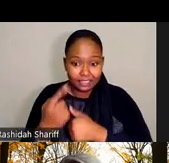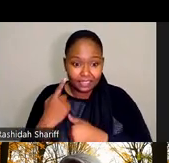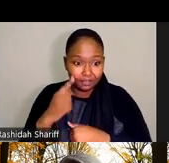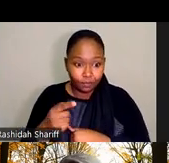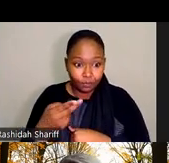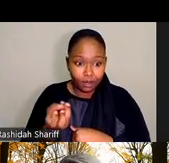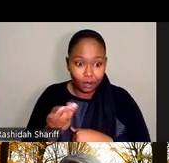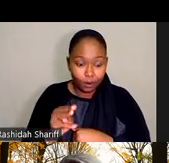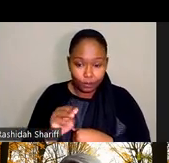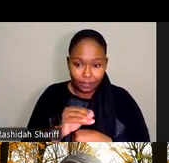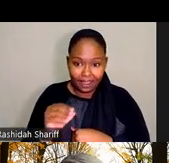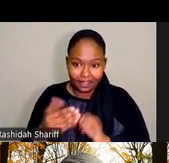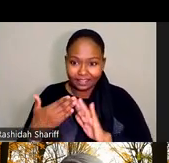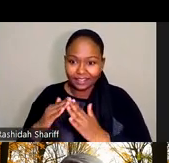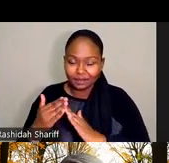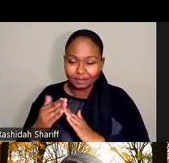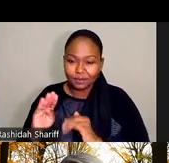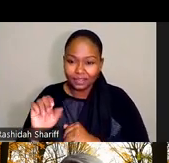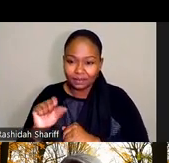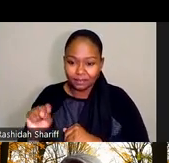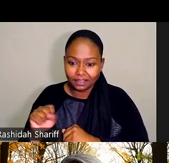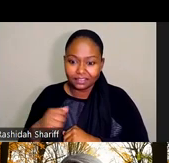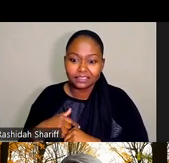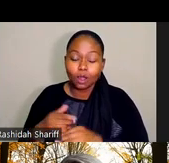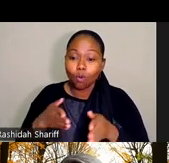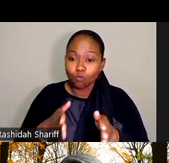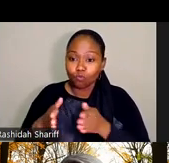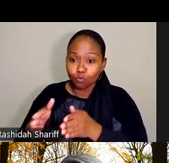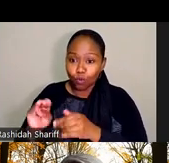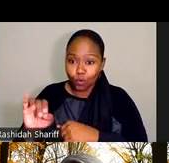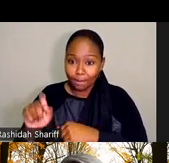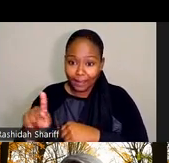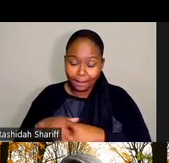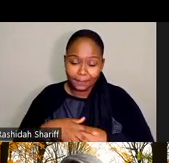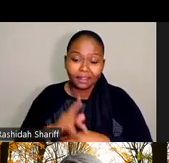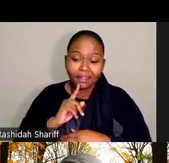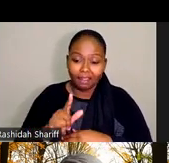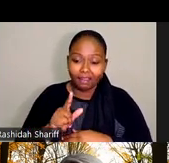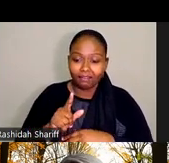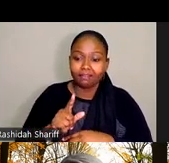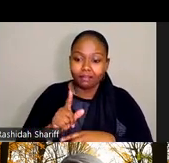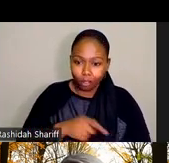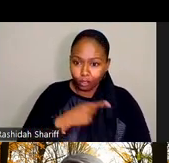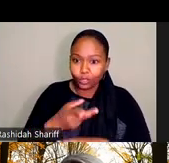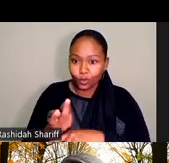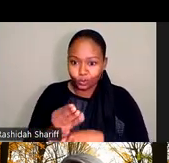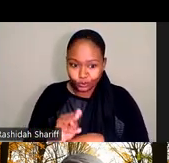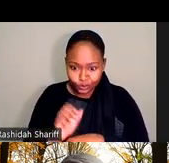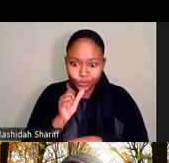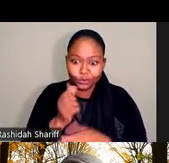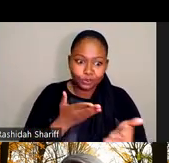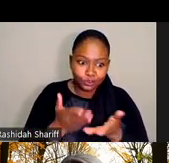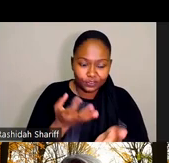community-based services gap analysis and roadmap and our long-term services and supports financing and